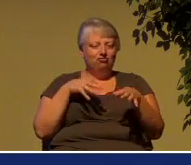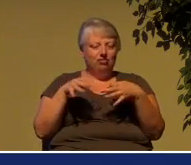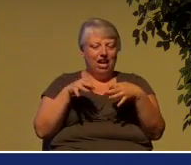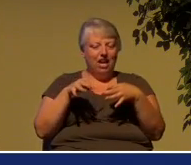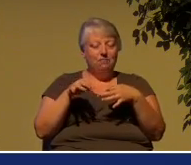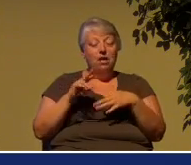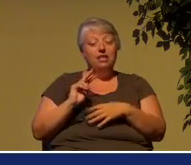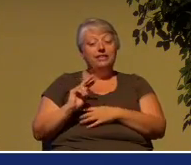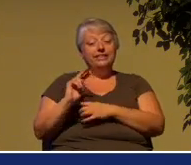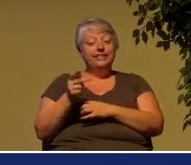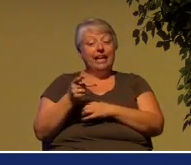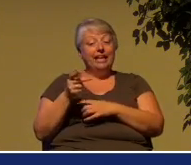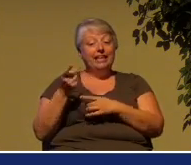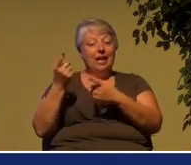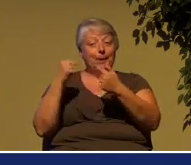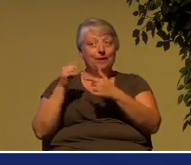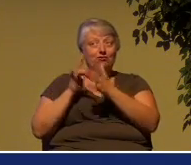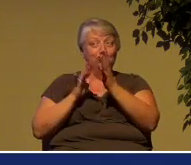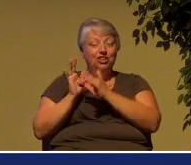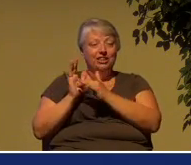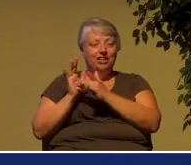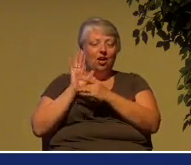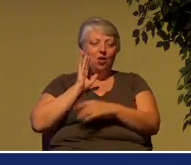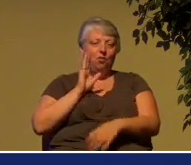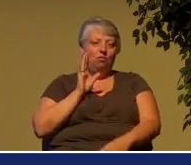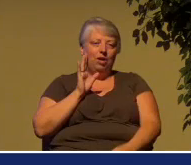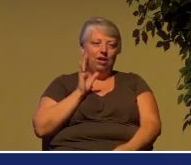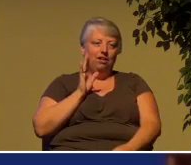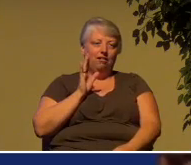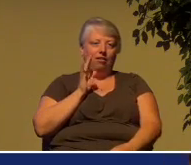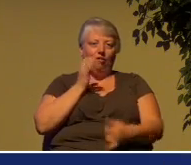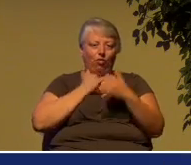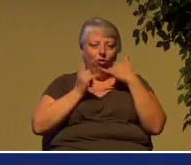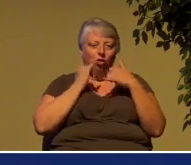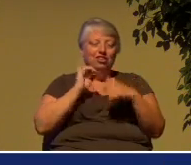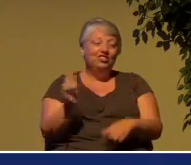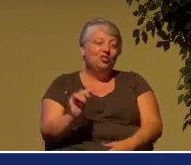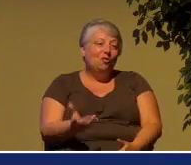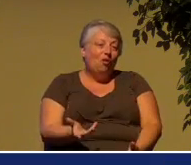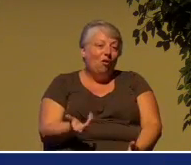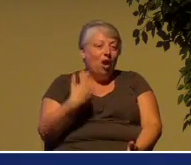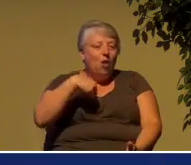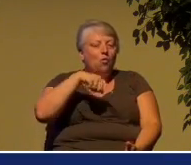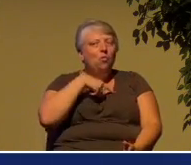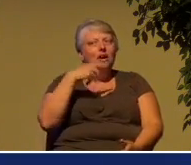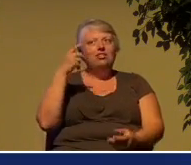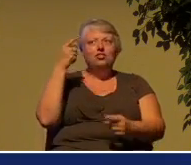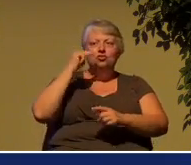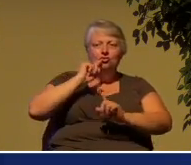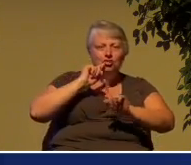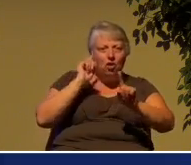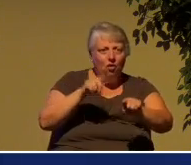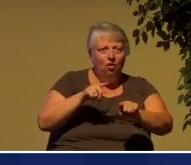surprises in store too. But you and I are told to keep our eye on the signs of the